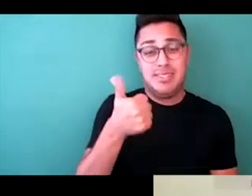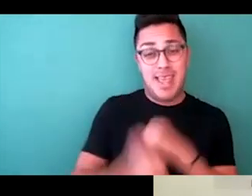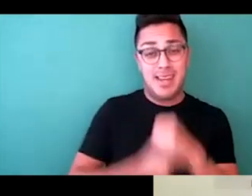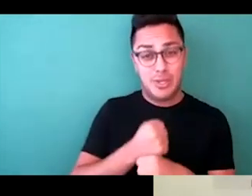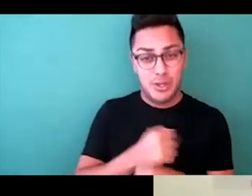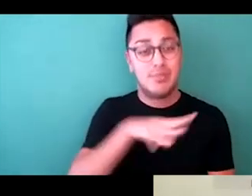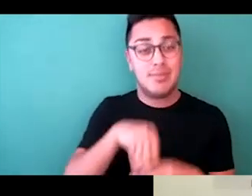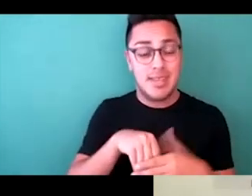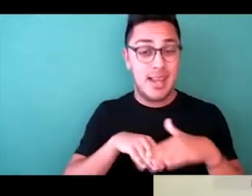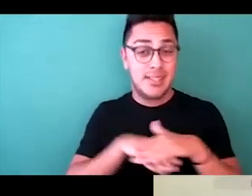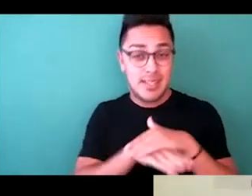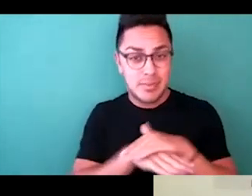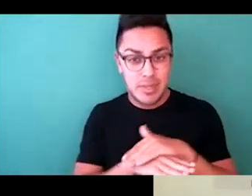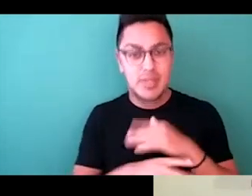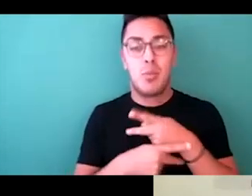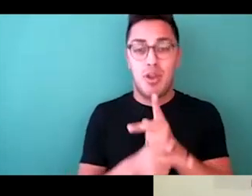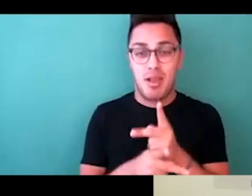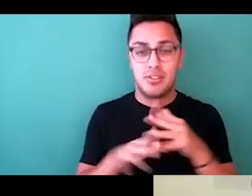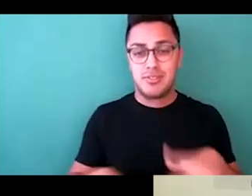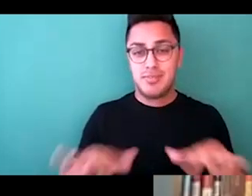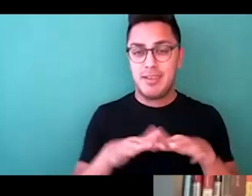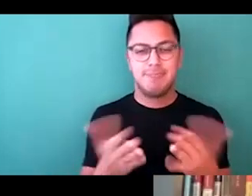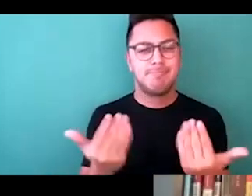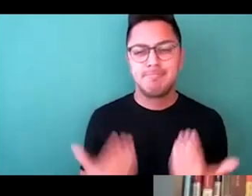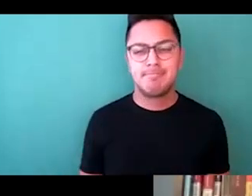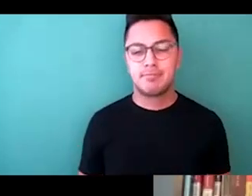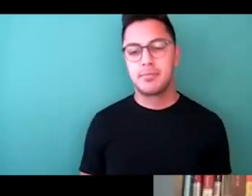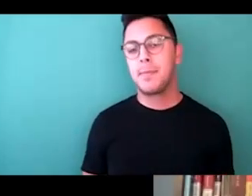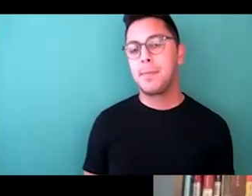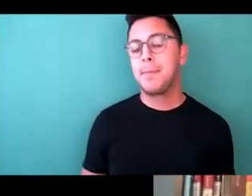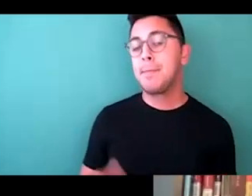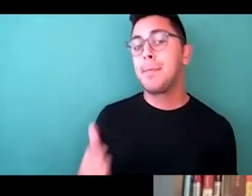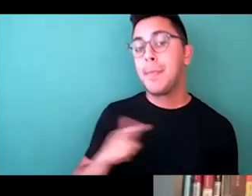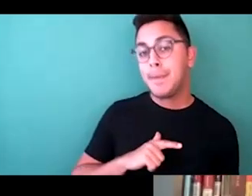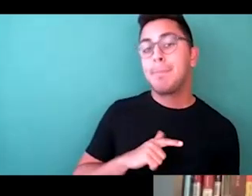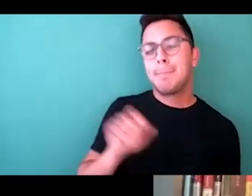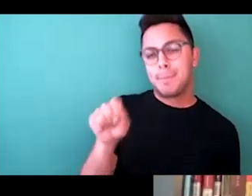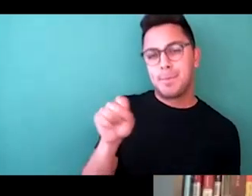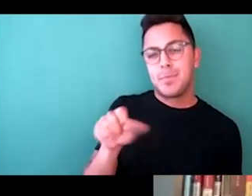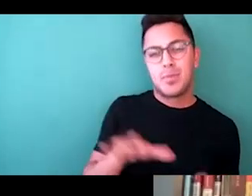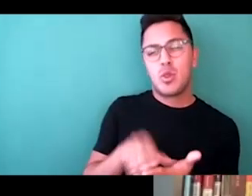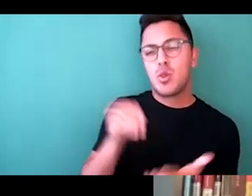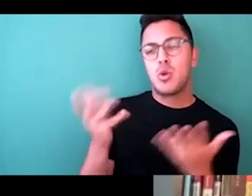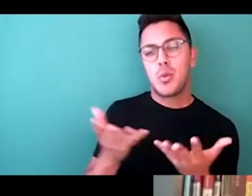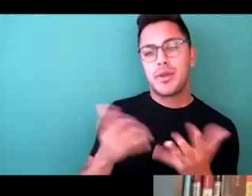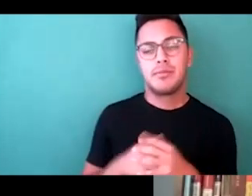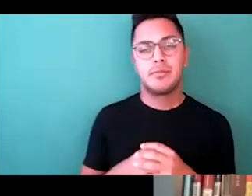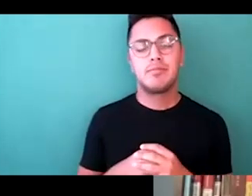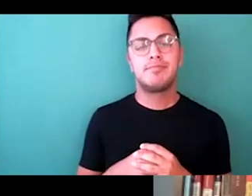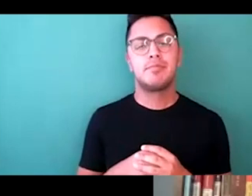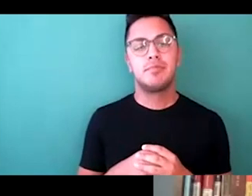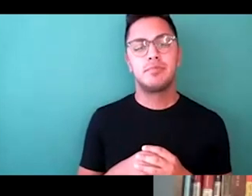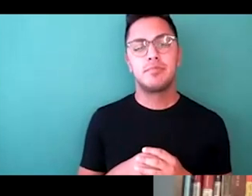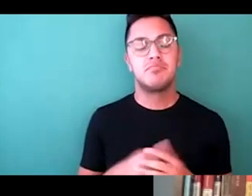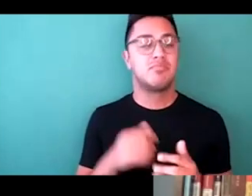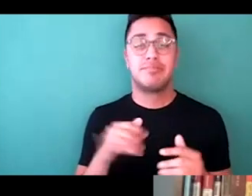production space? Yeah, what we've learned is that it really just, as